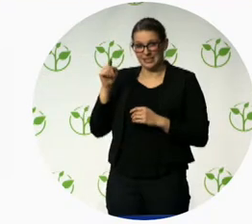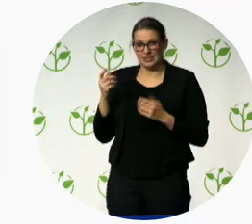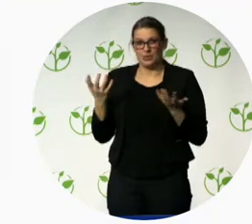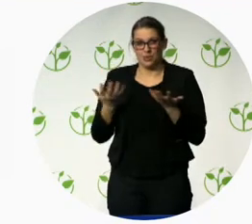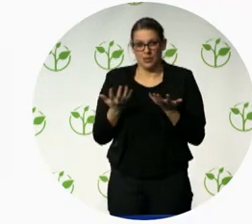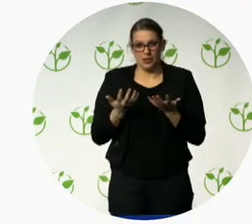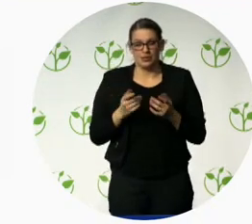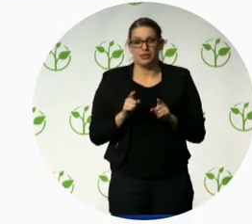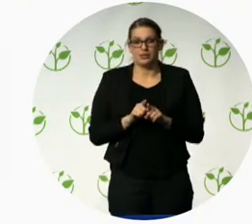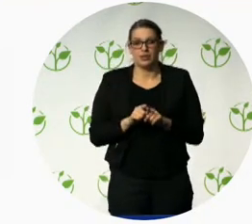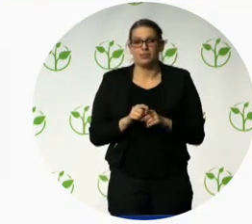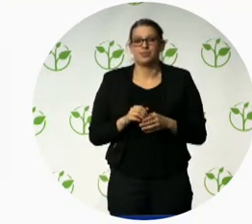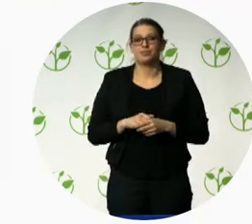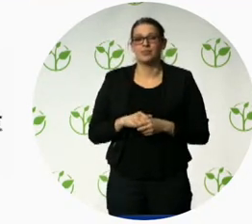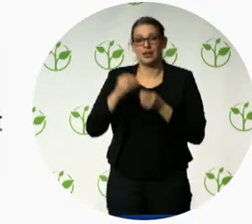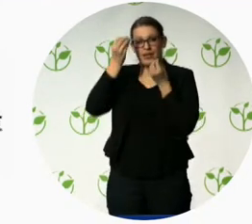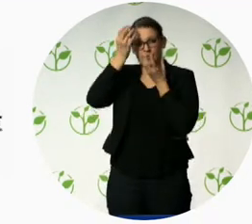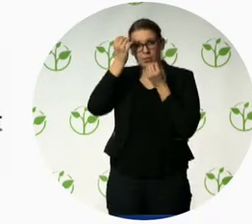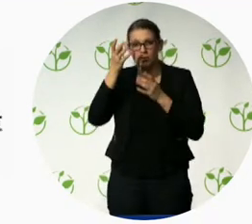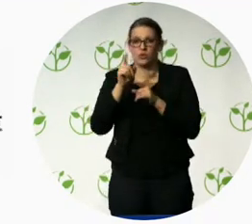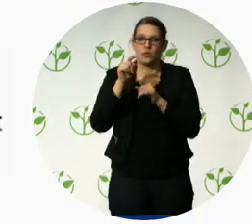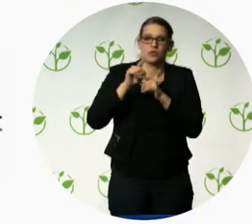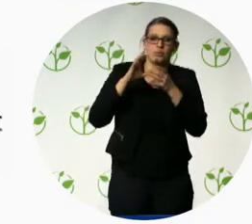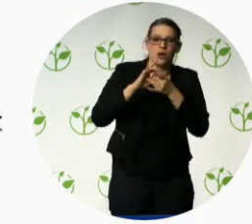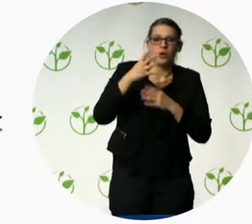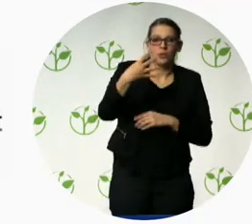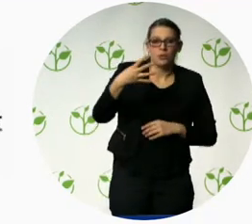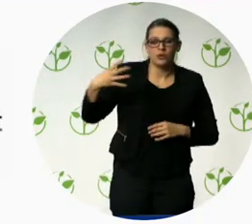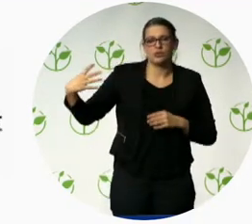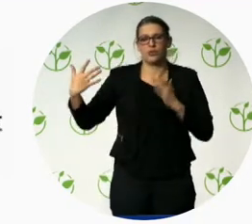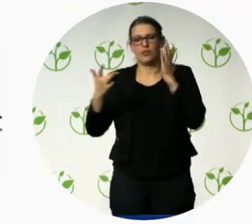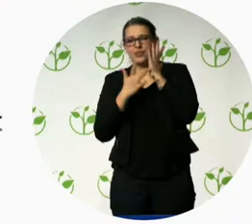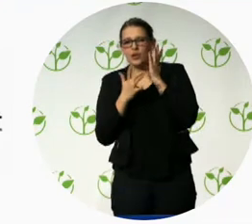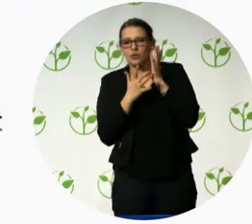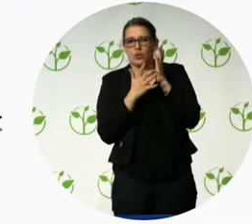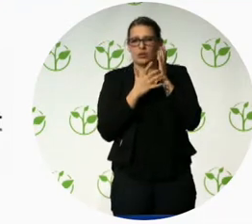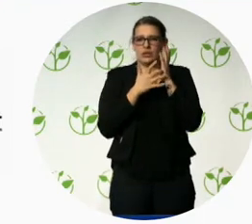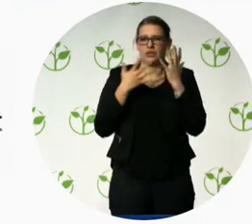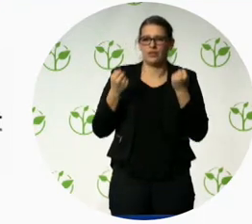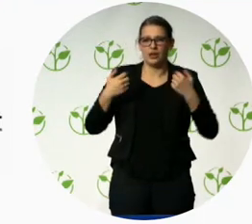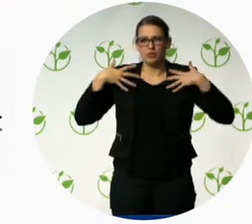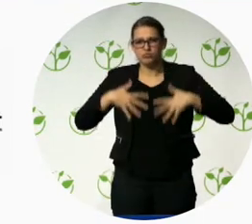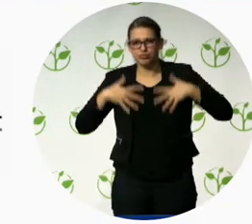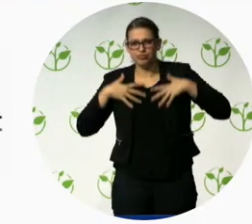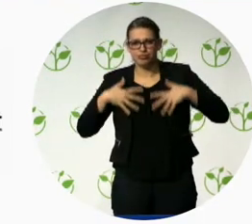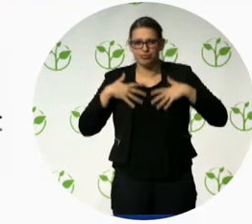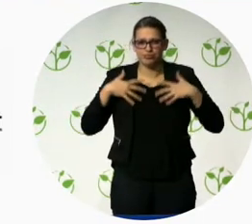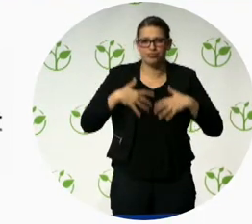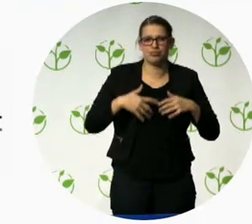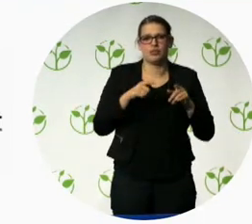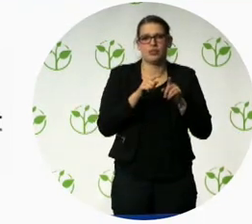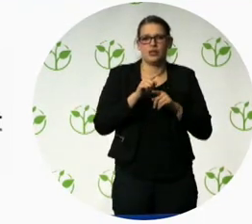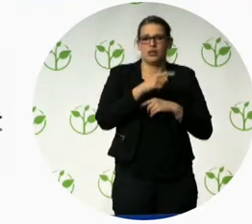You know, we have real technical people at Microsoft. They are looking at innovation around AI, and the first place they're looking